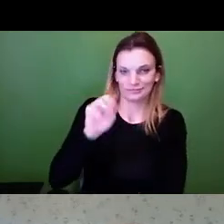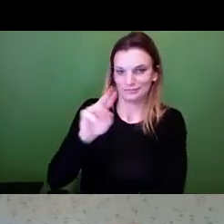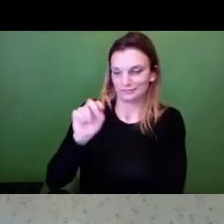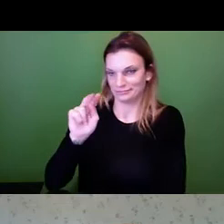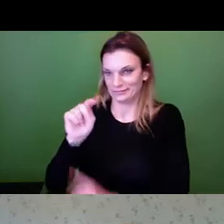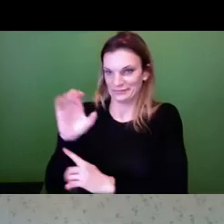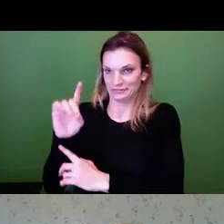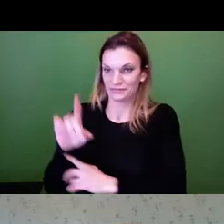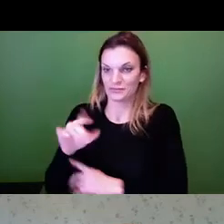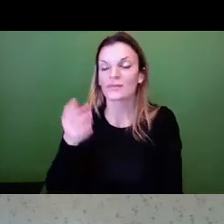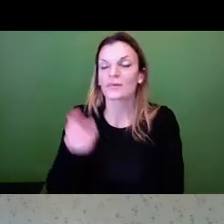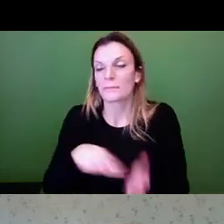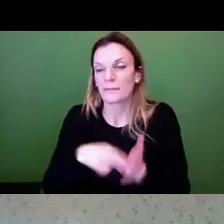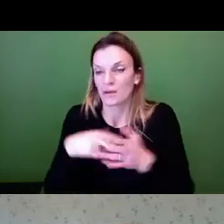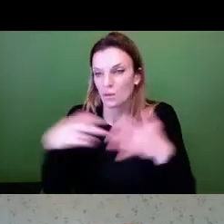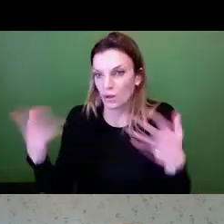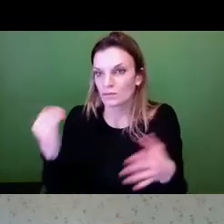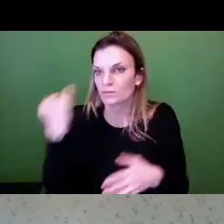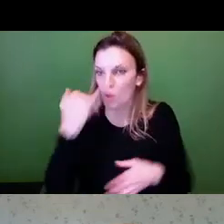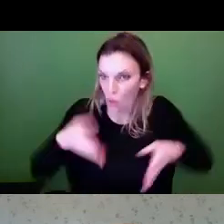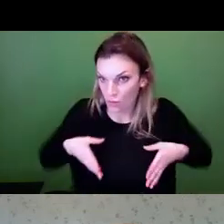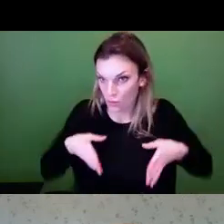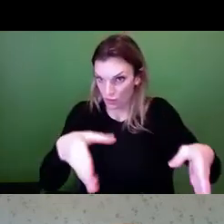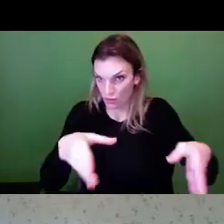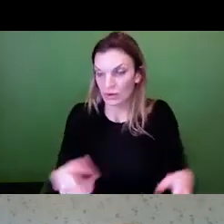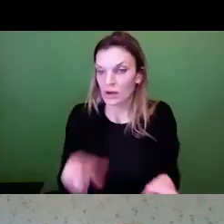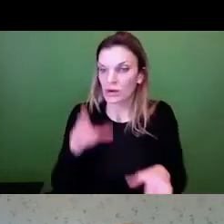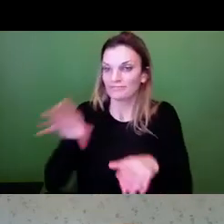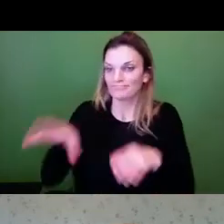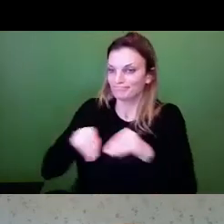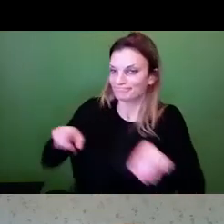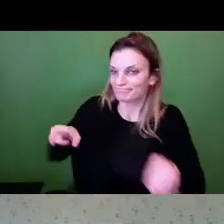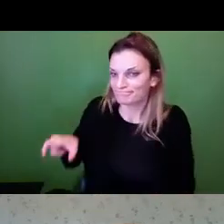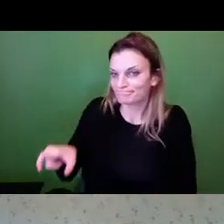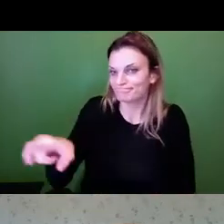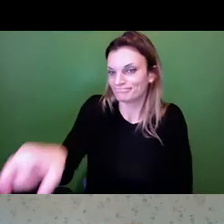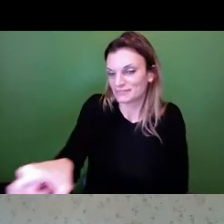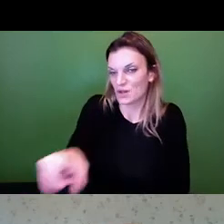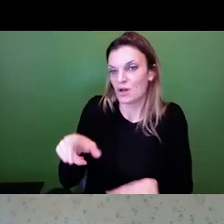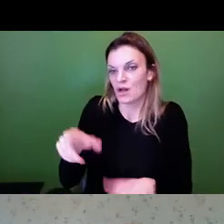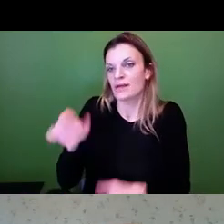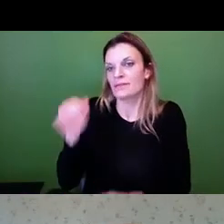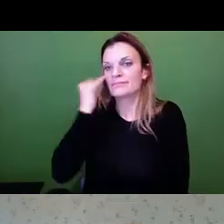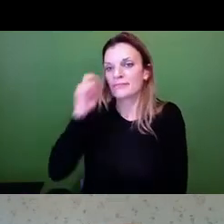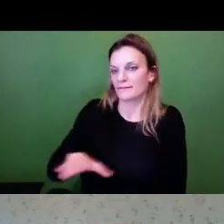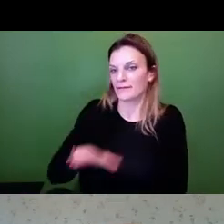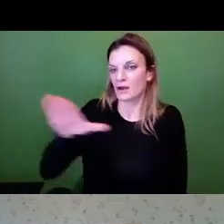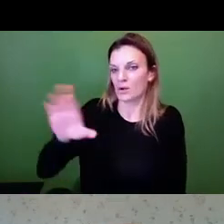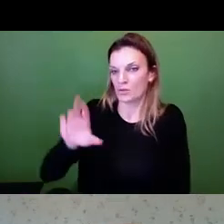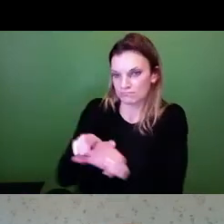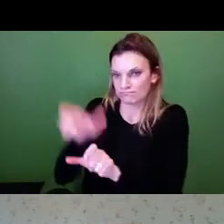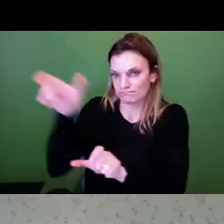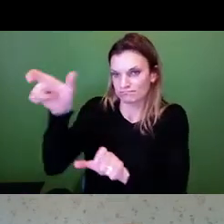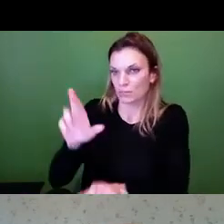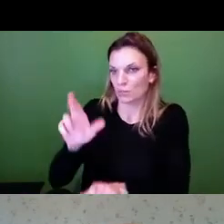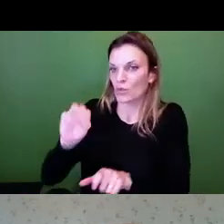they have to create ramps for folks who may need a ramp to get from the road work to the sidewalk,